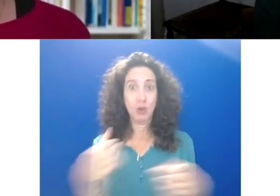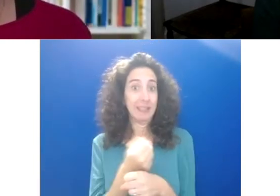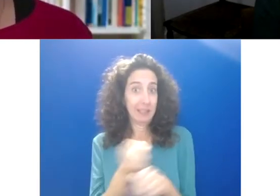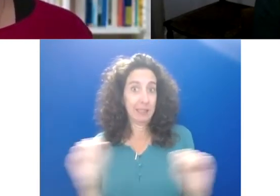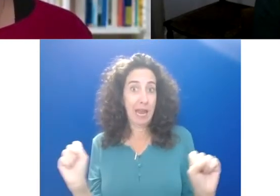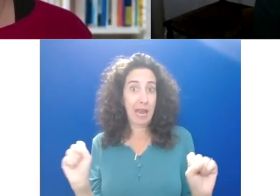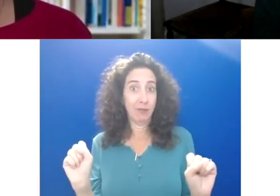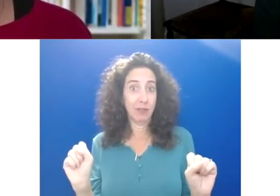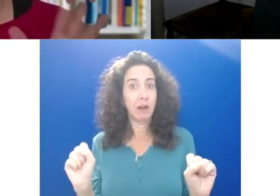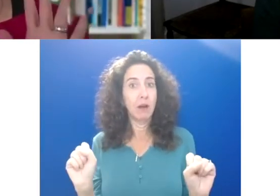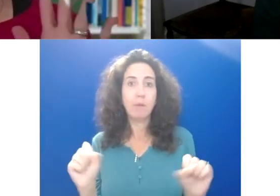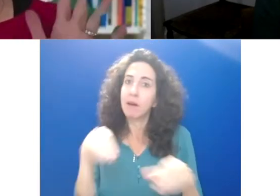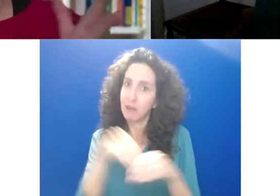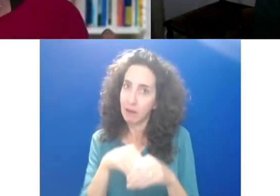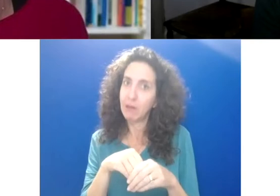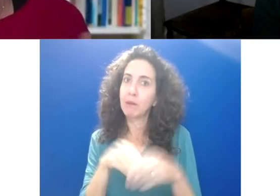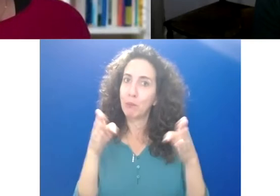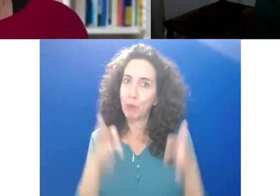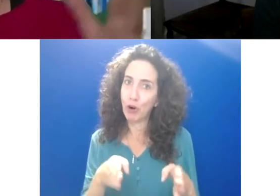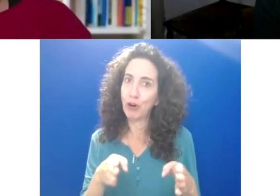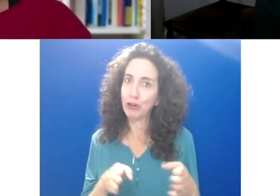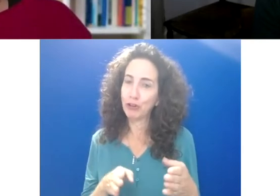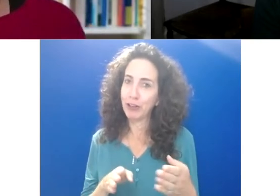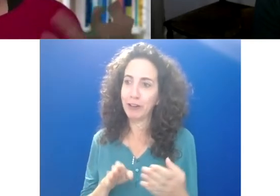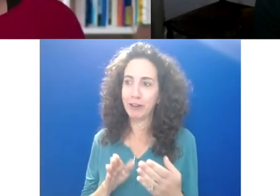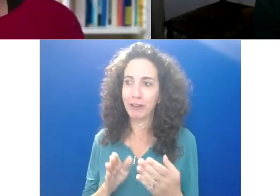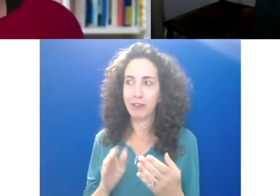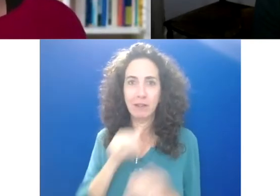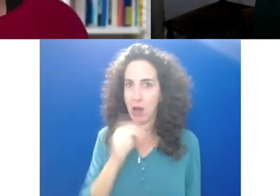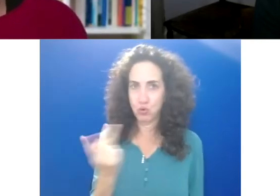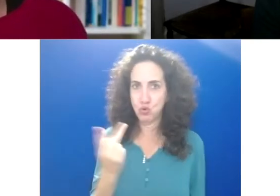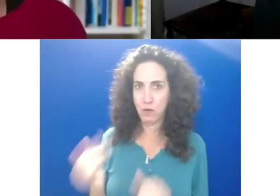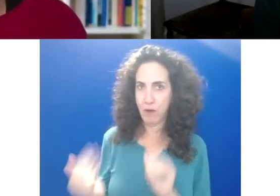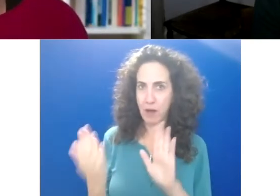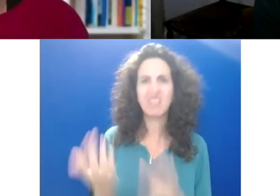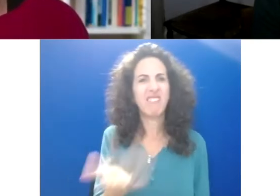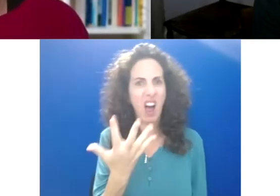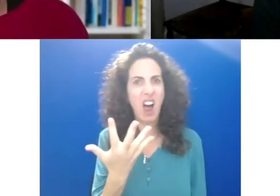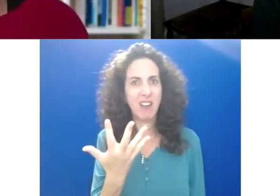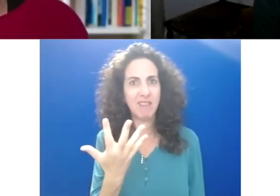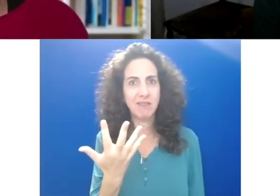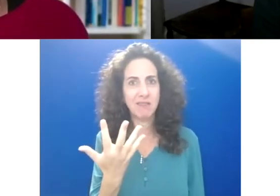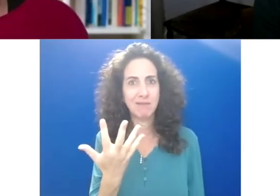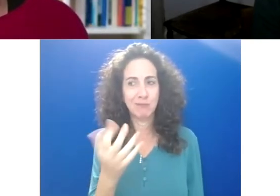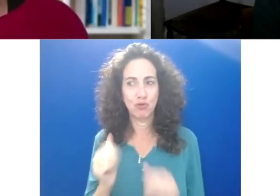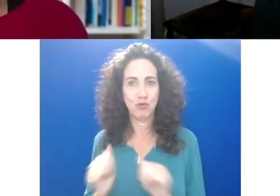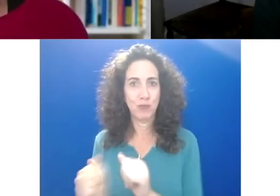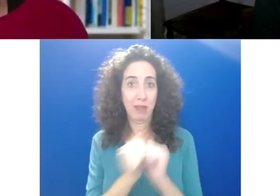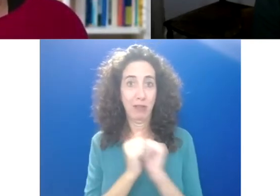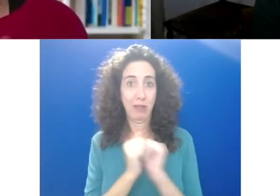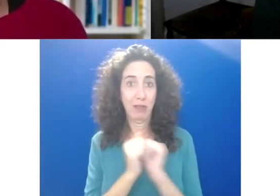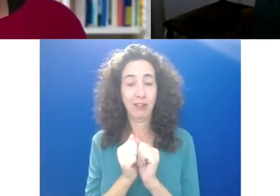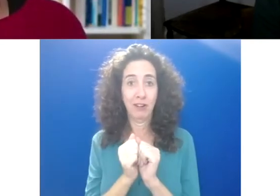in person, um, and it wasn't just two of us together. It was like five of us together and it